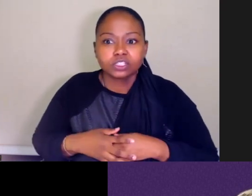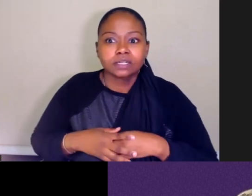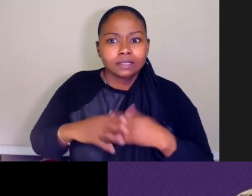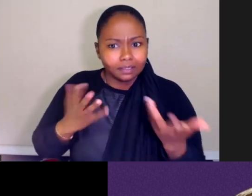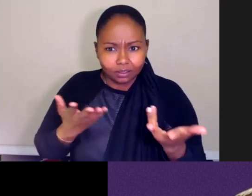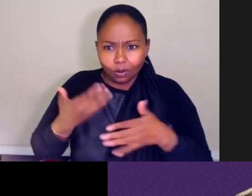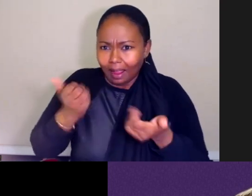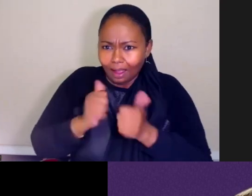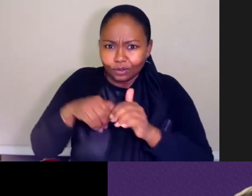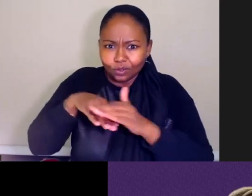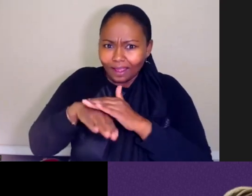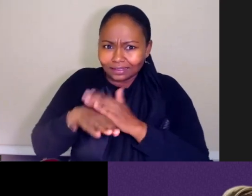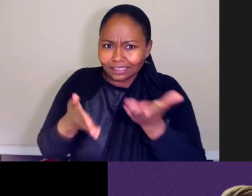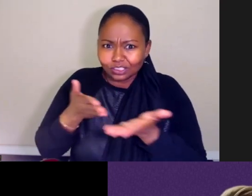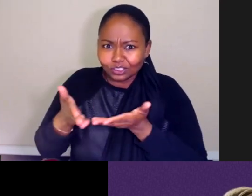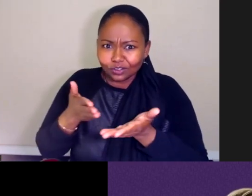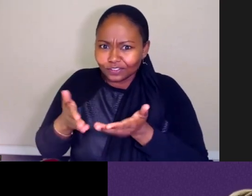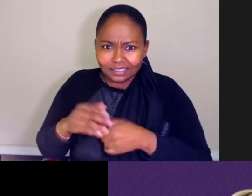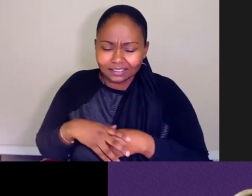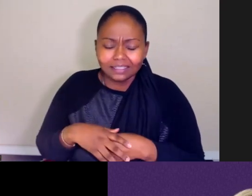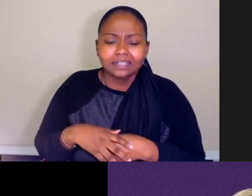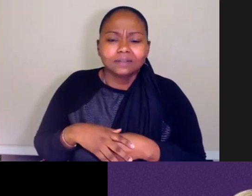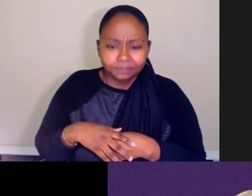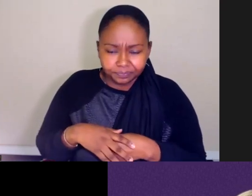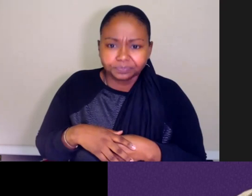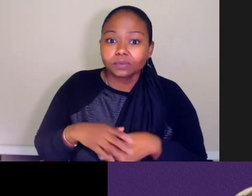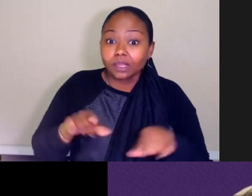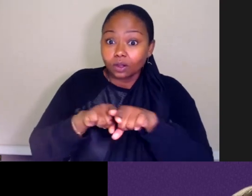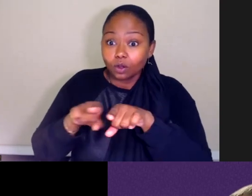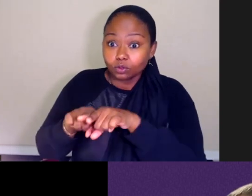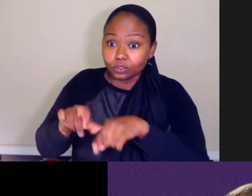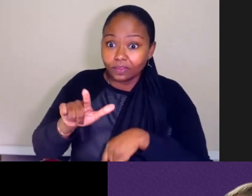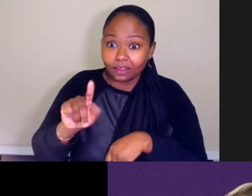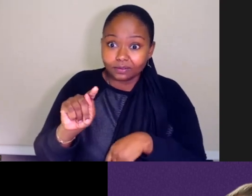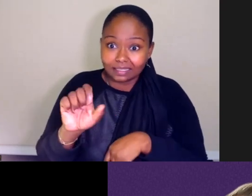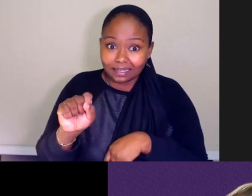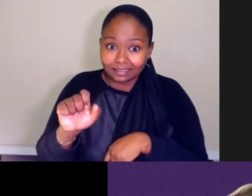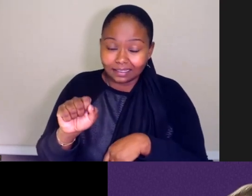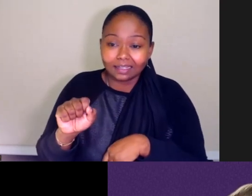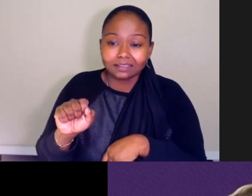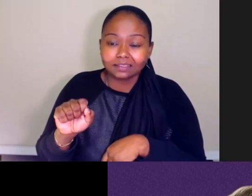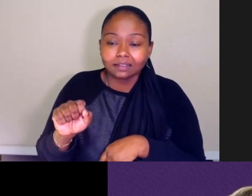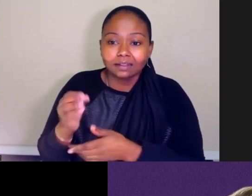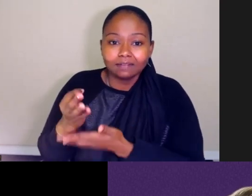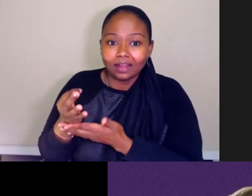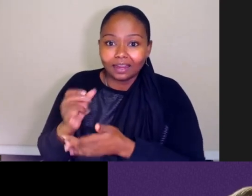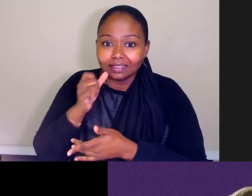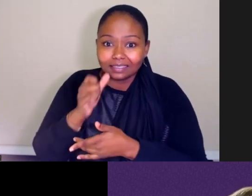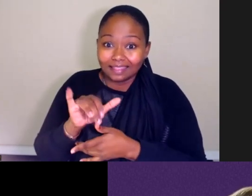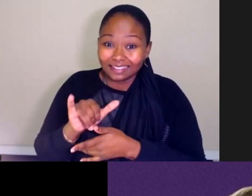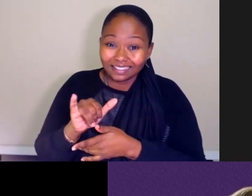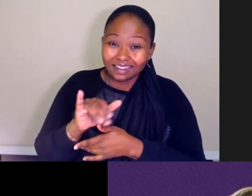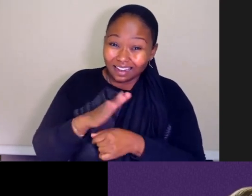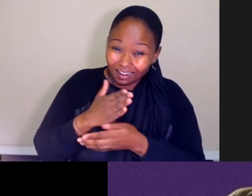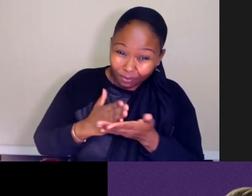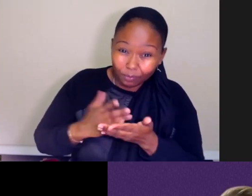is a huge priority. And also the LTSS financing area that we've been talking about, I think that's another key issue for us